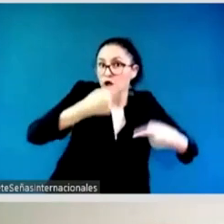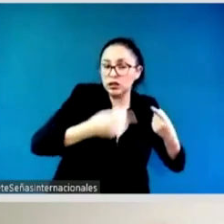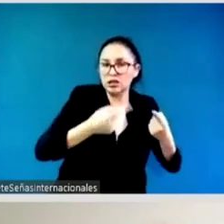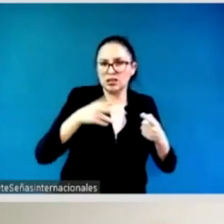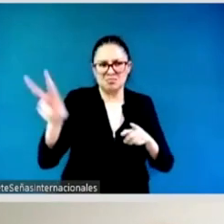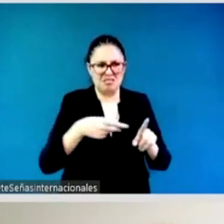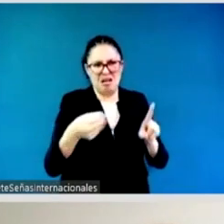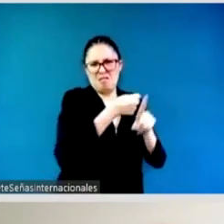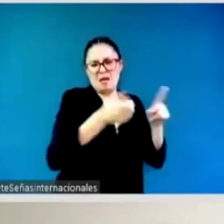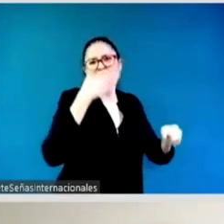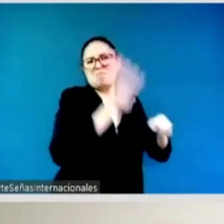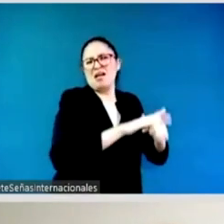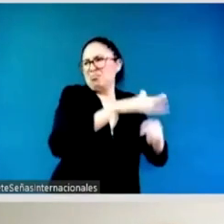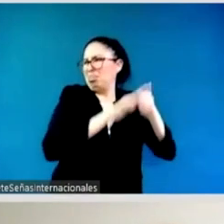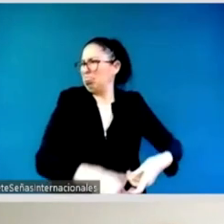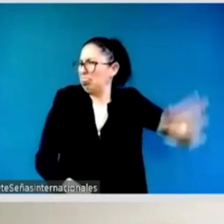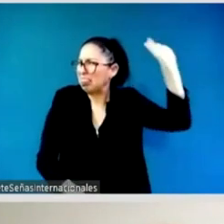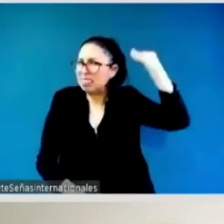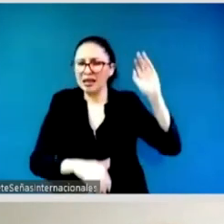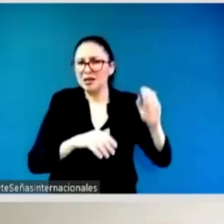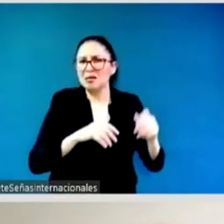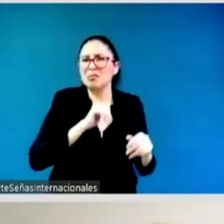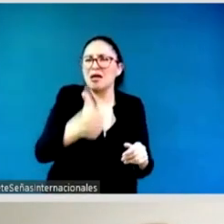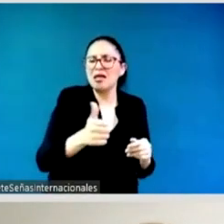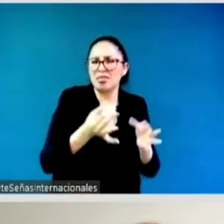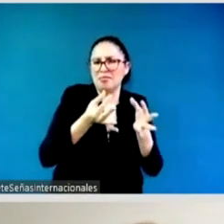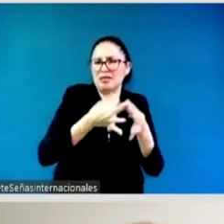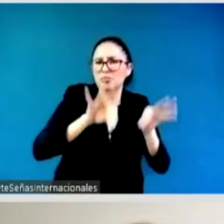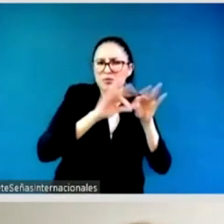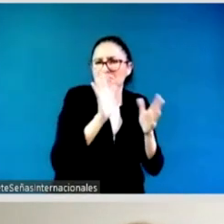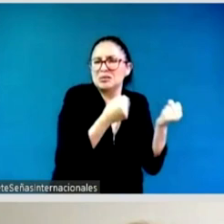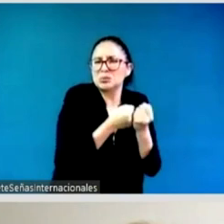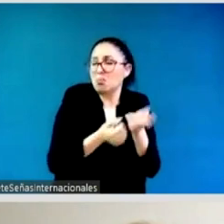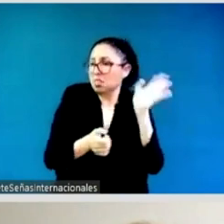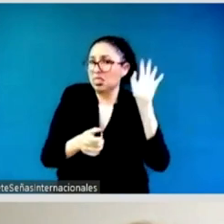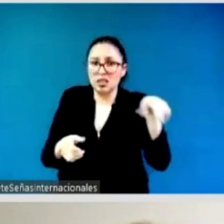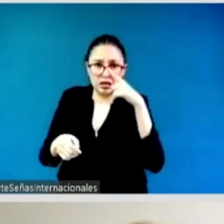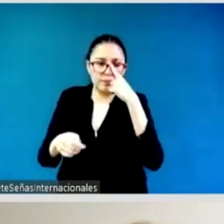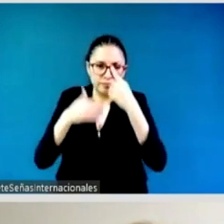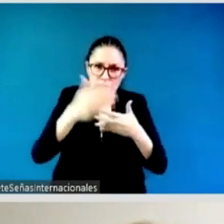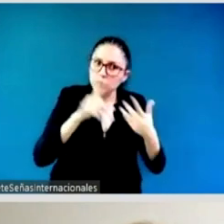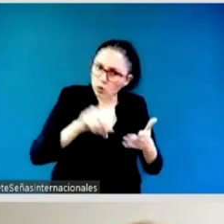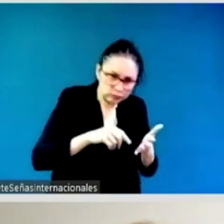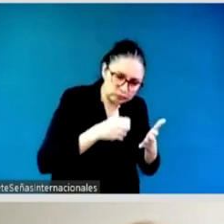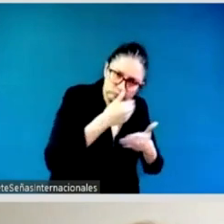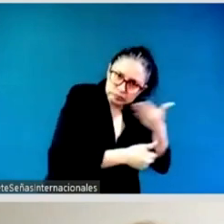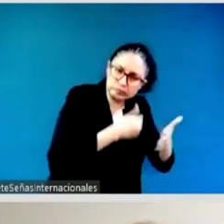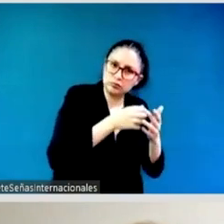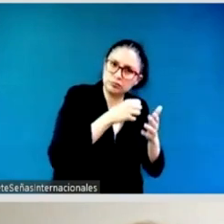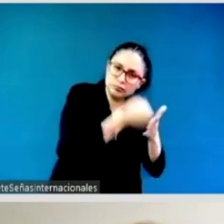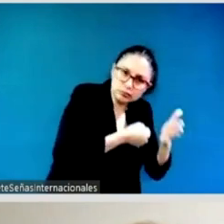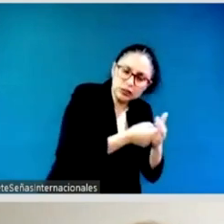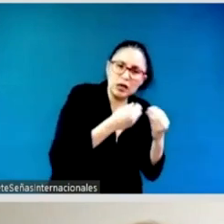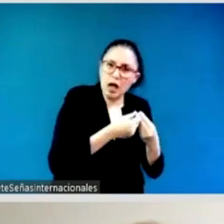we improve with some measures um in our targets thank you thank you so much